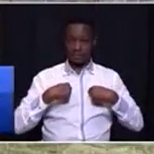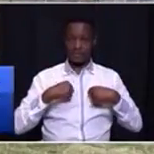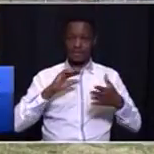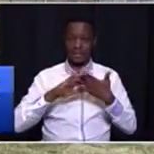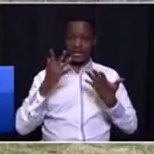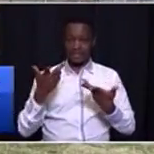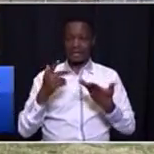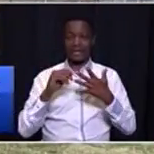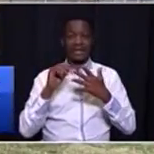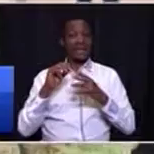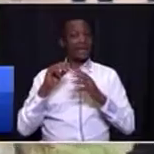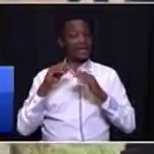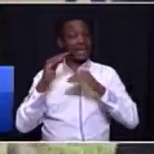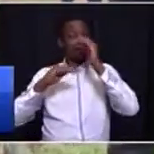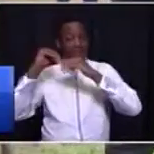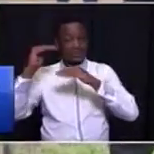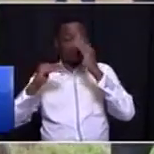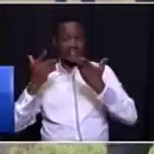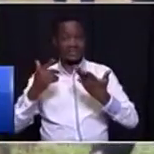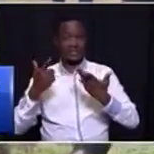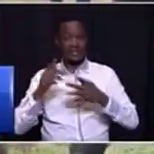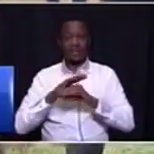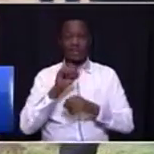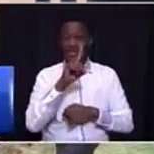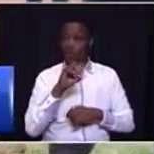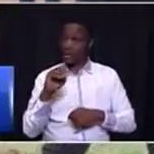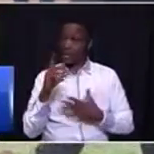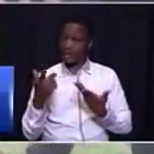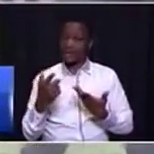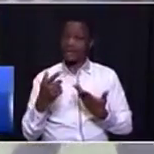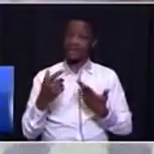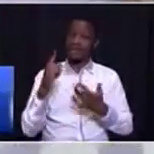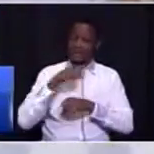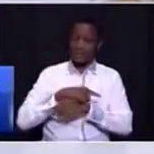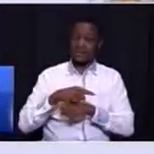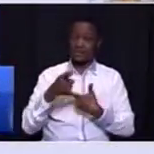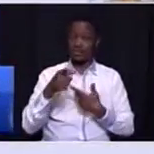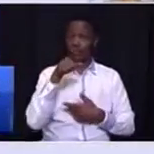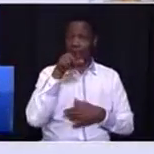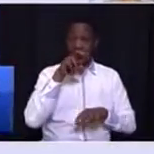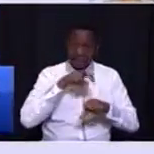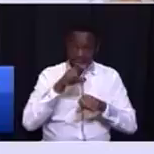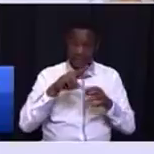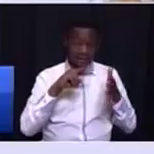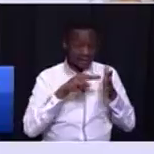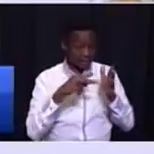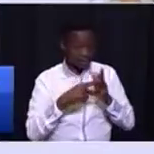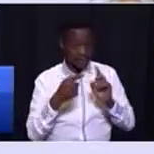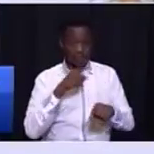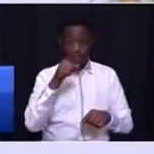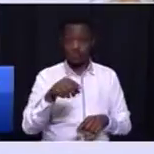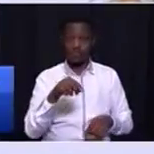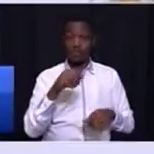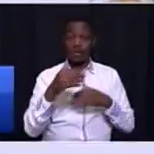Infrastructure Coordinating Committee within 100 days. So MEC Tasnim Mutara, I need a plan from you within 100 days